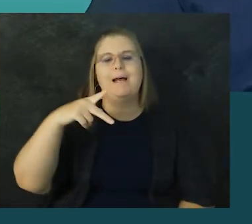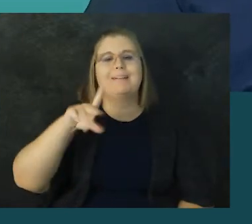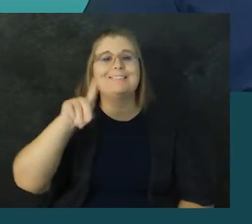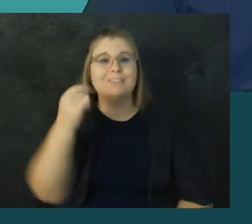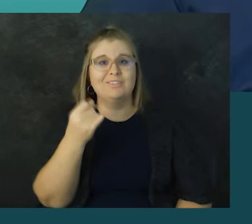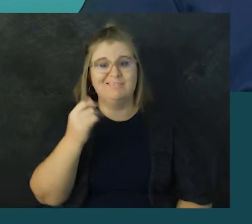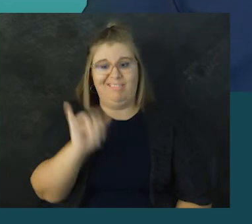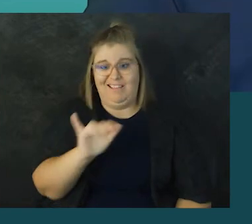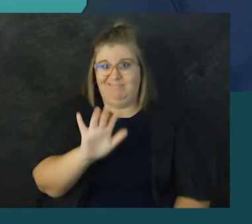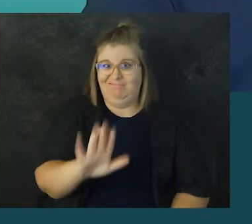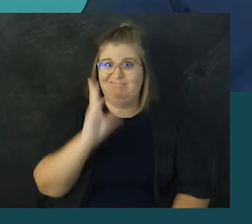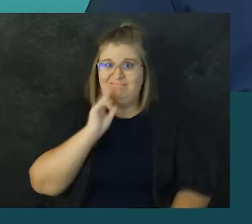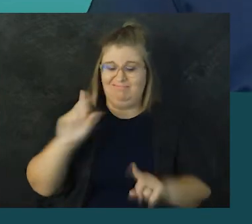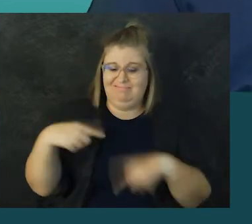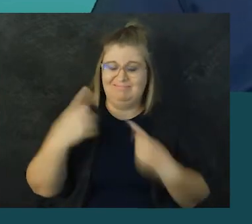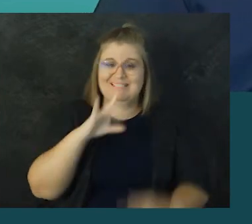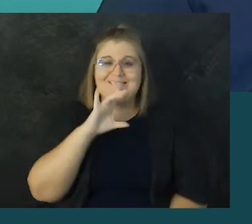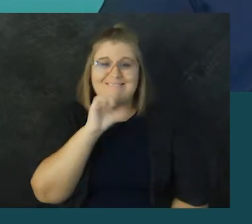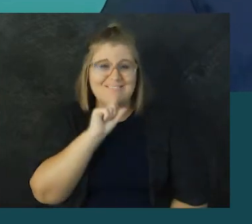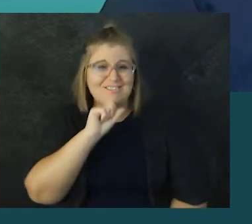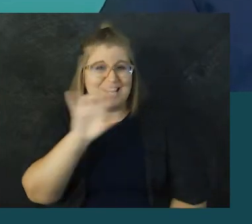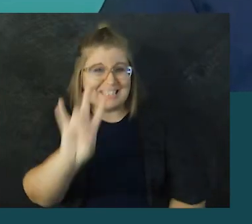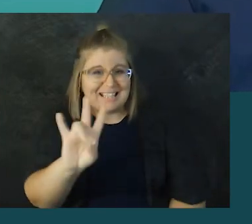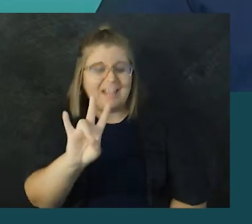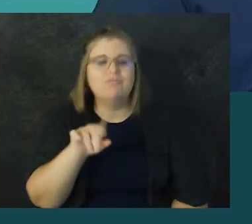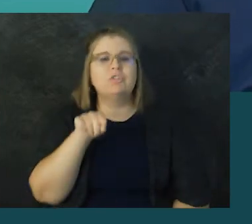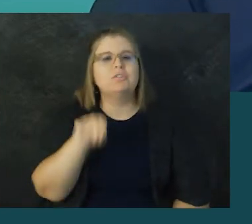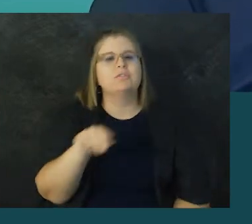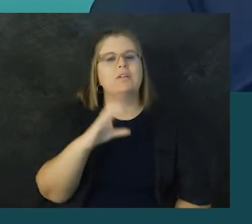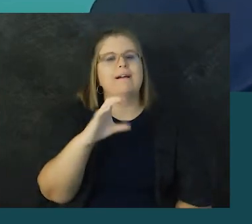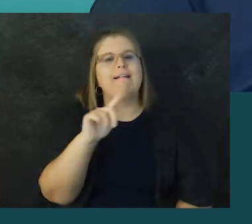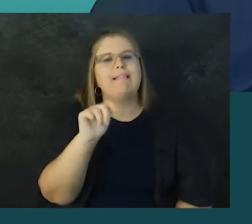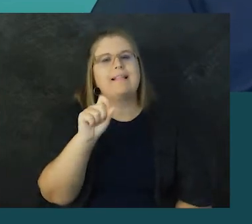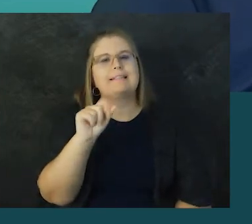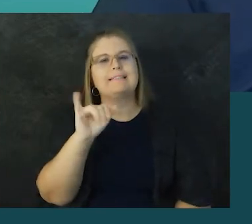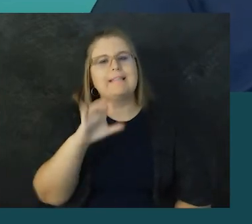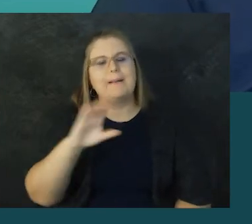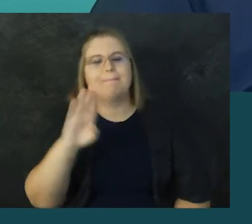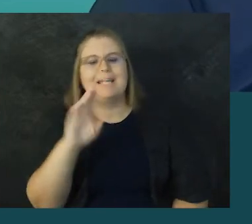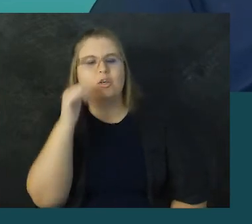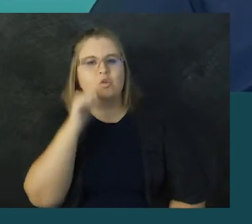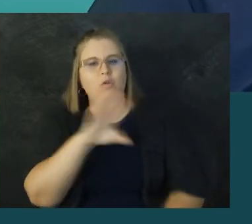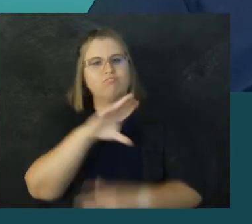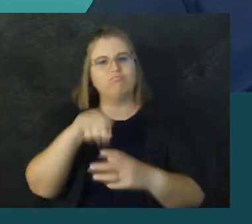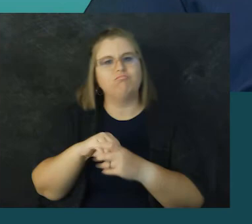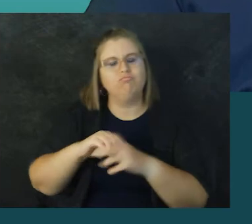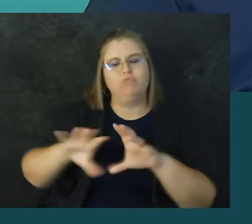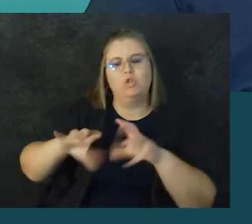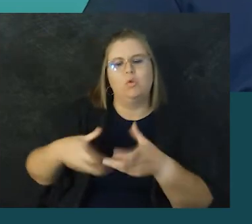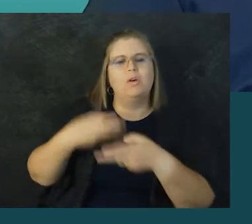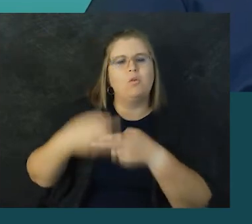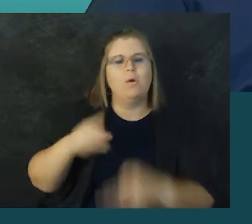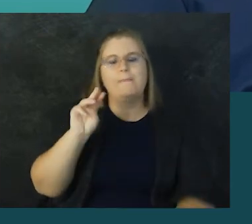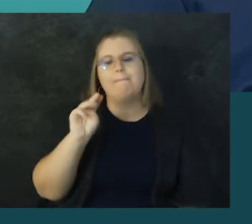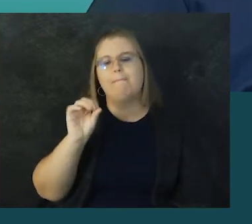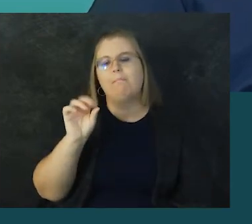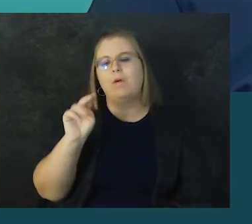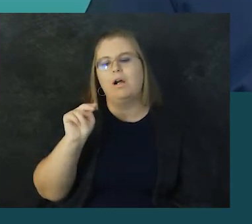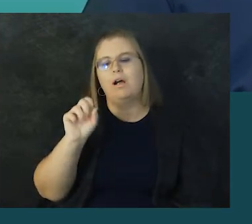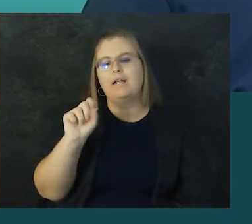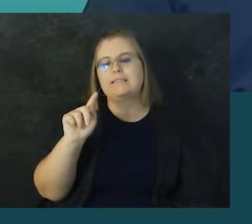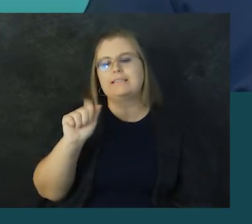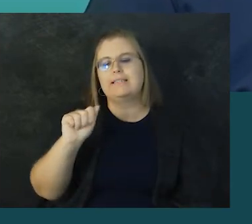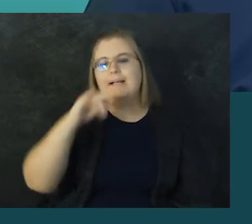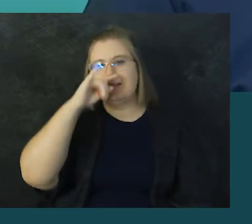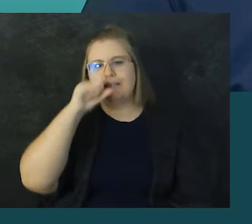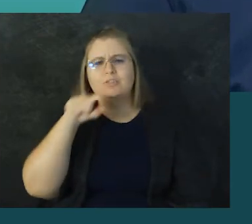sensation and self-proclaimed hip-hop DJ that has been mixing and spinning since the age of seven. She's a classic hip-hop b-girl who's part of